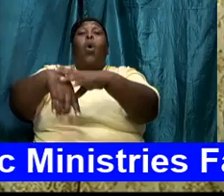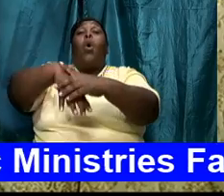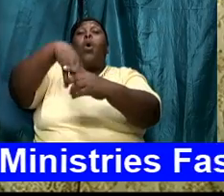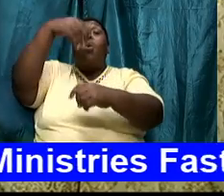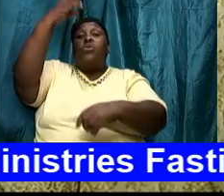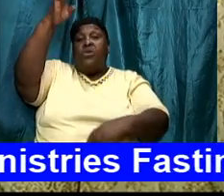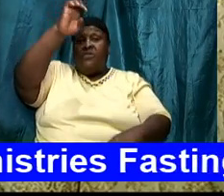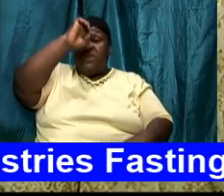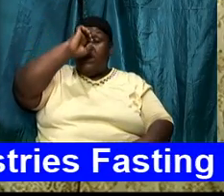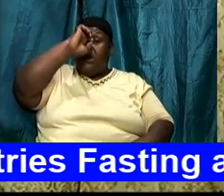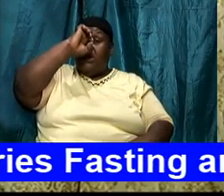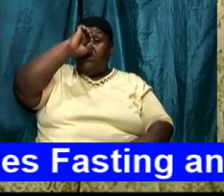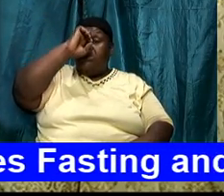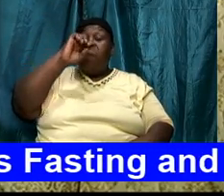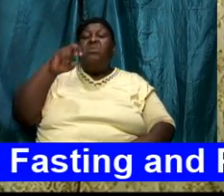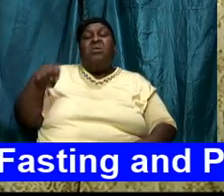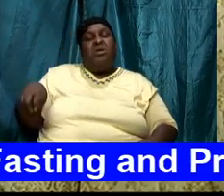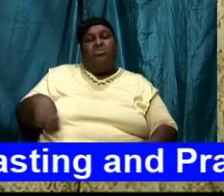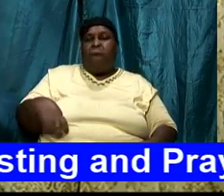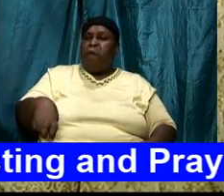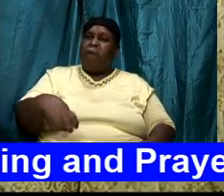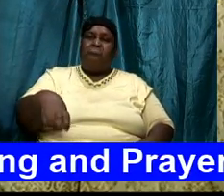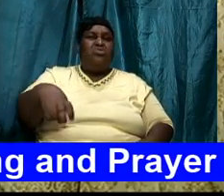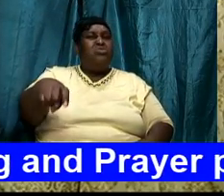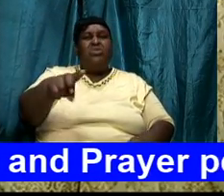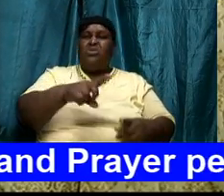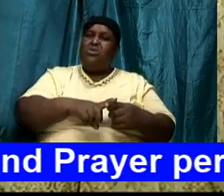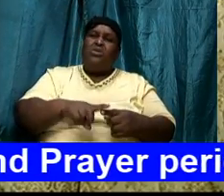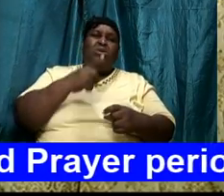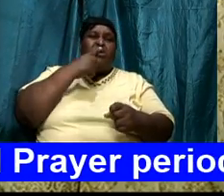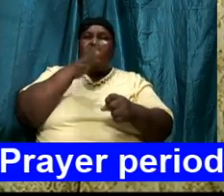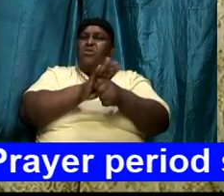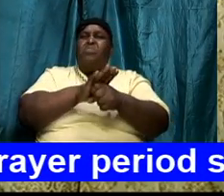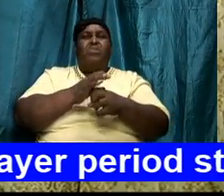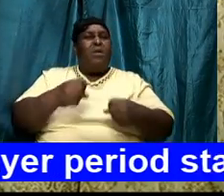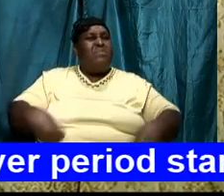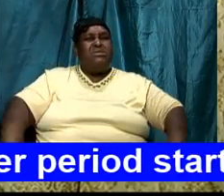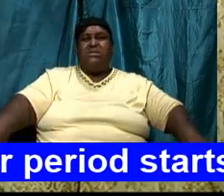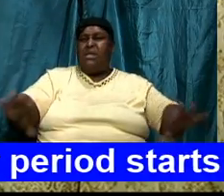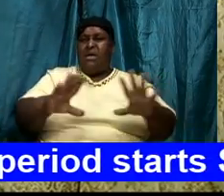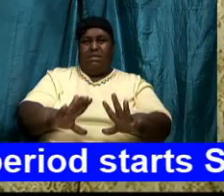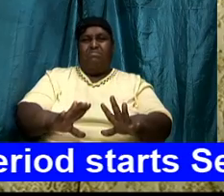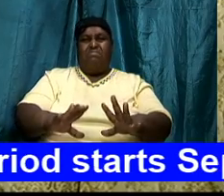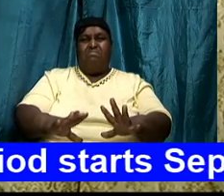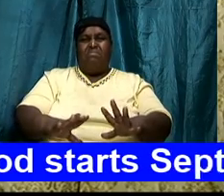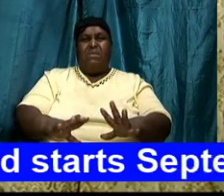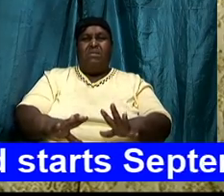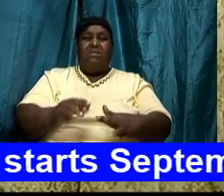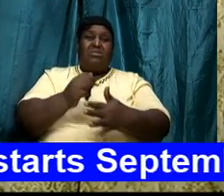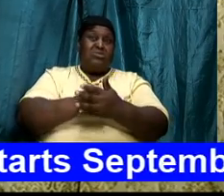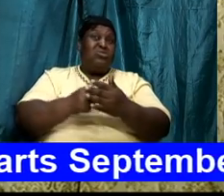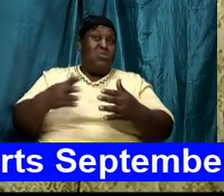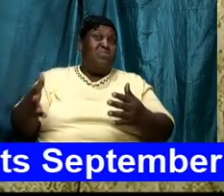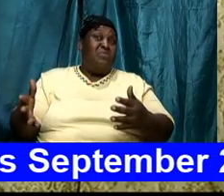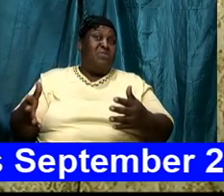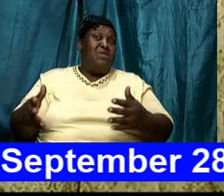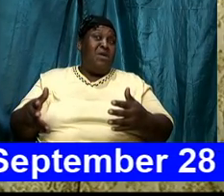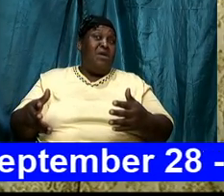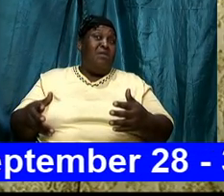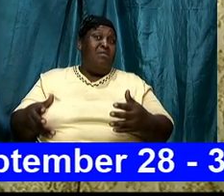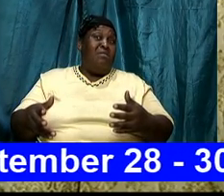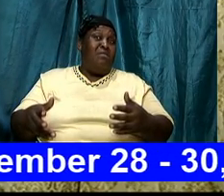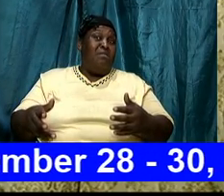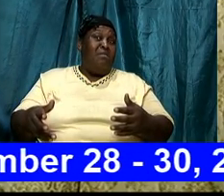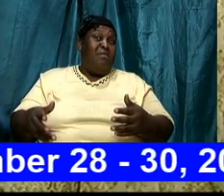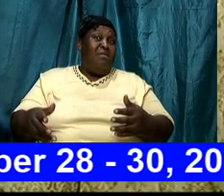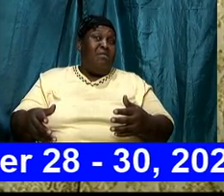and journey to the promised land there is something about doing some things together even though some folks